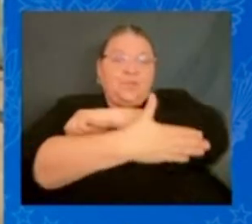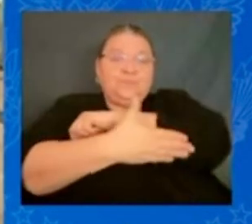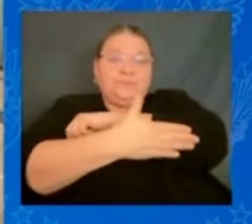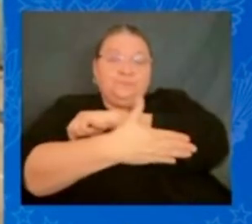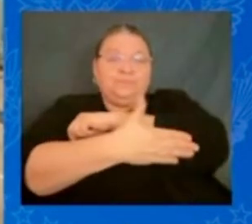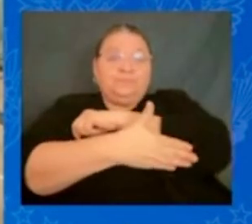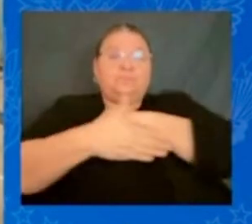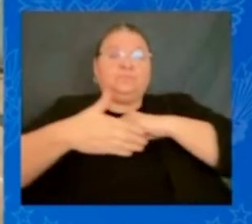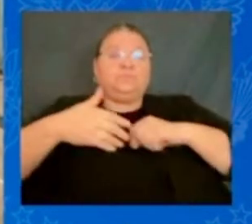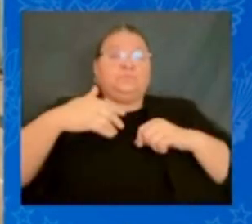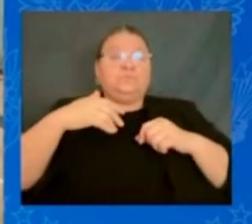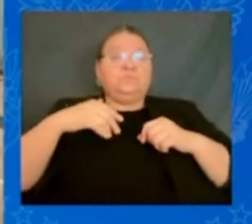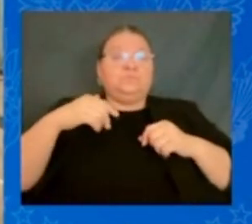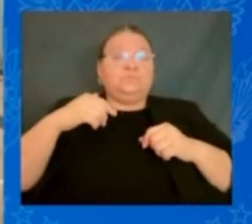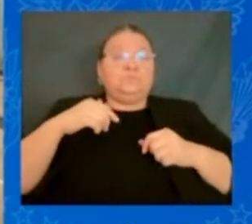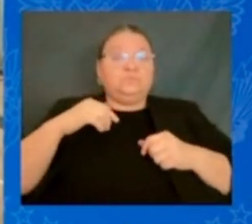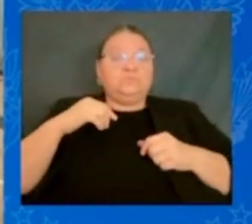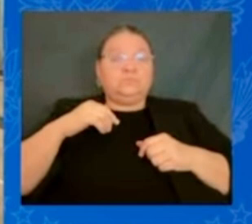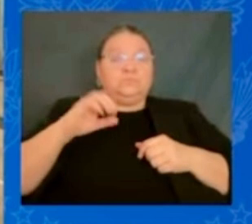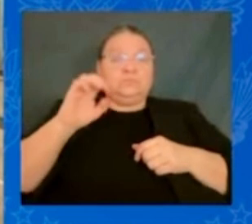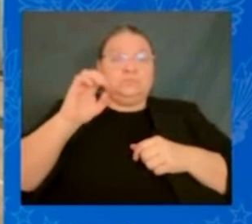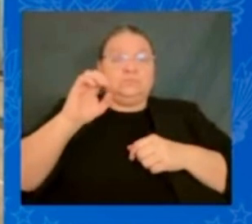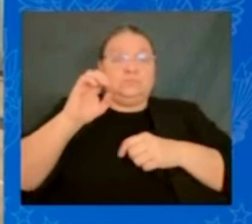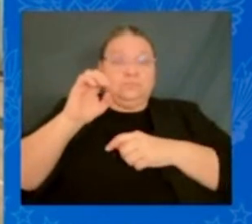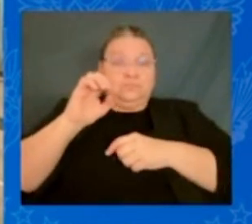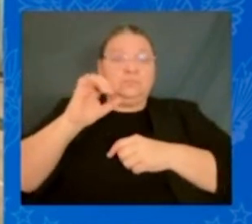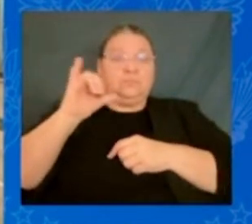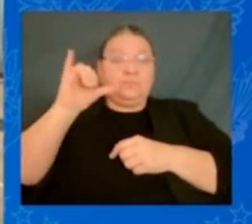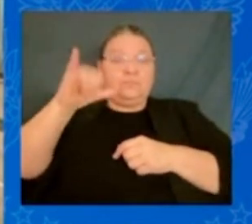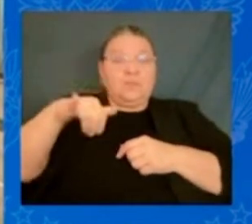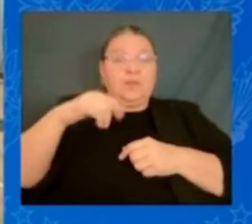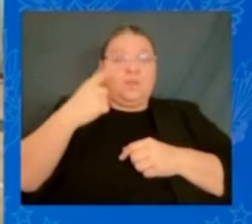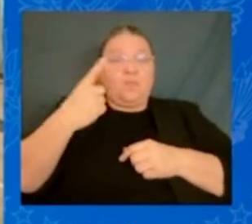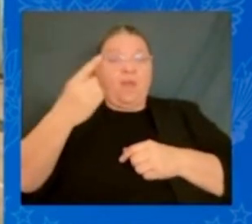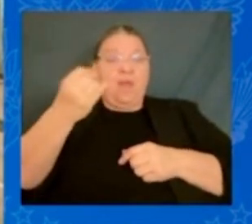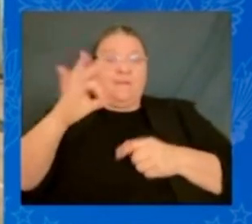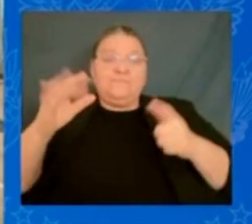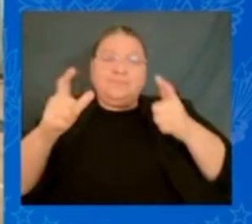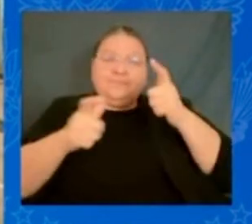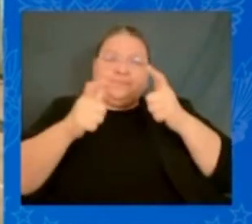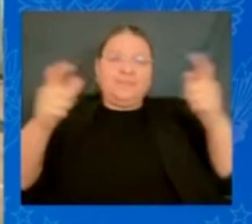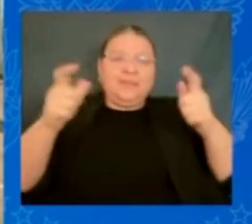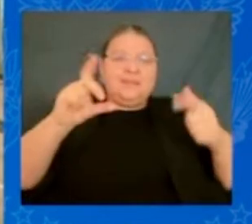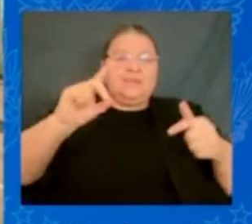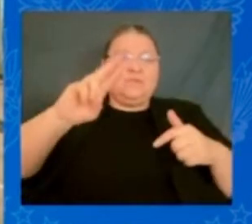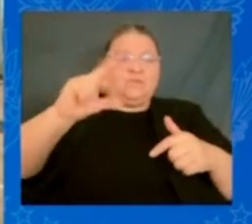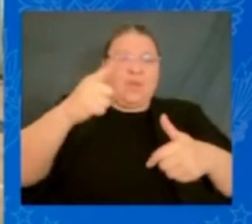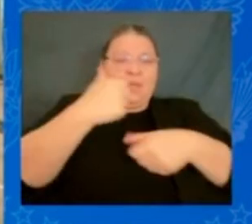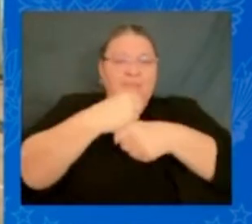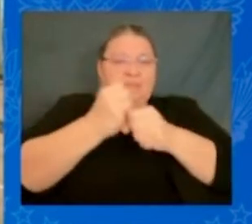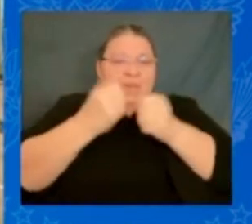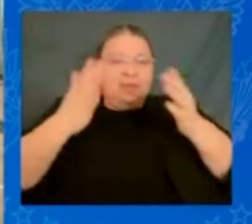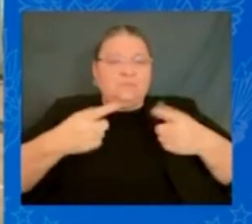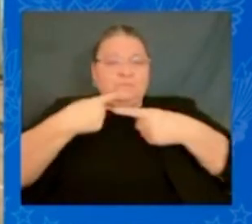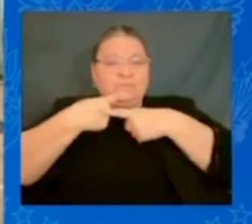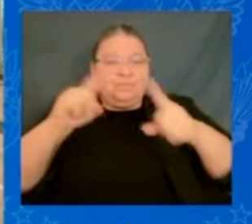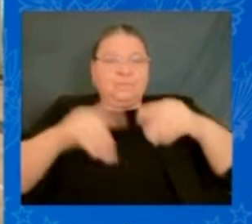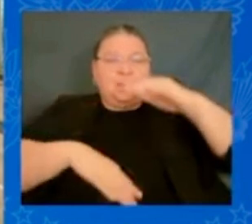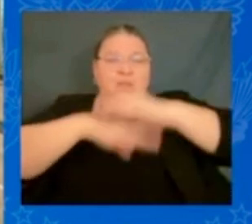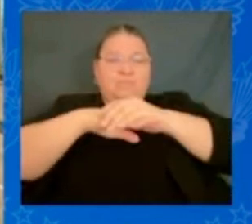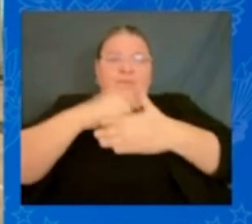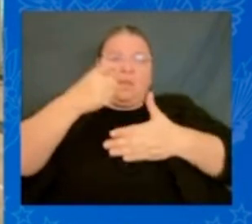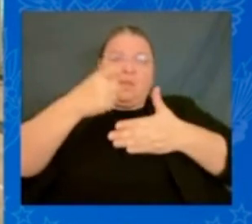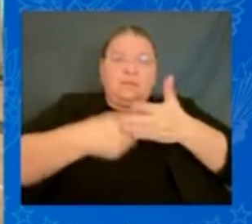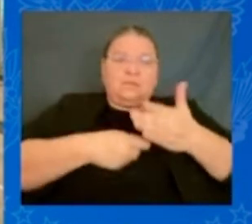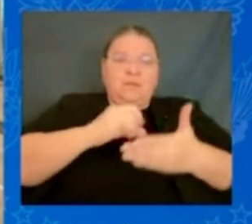Lilly, one of the biggest drug makers of insulin, they just announced they're going to cap the cost of all their insulin at $35.